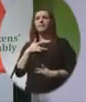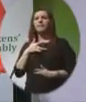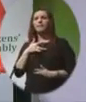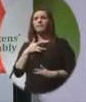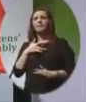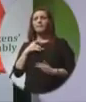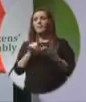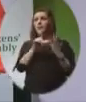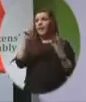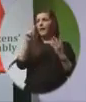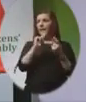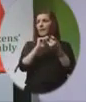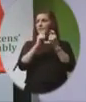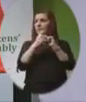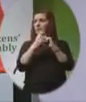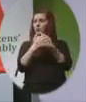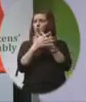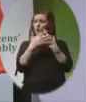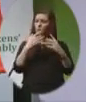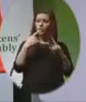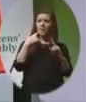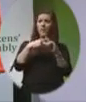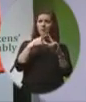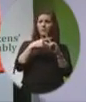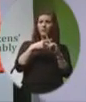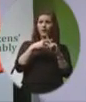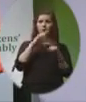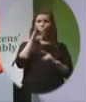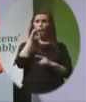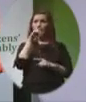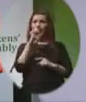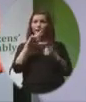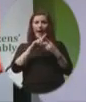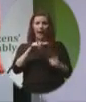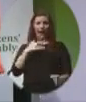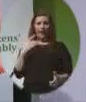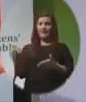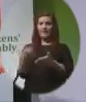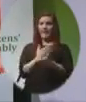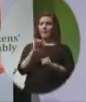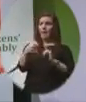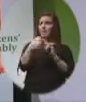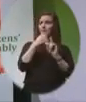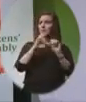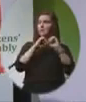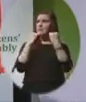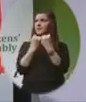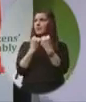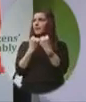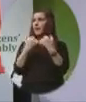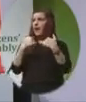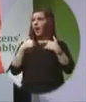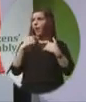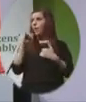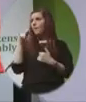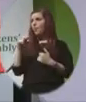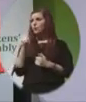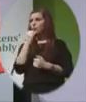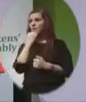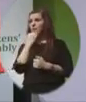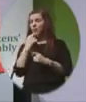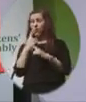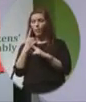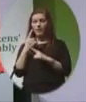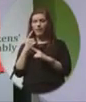The Eighth Amendment has had a hugely positive, humane and life-saving impact on society. Our abortion rates are only a fraction of those in